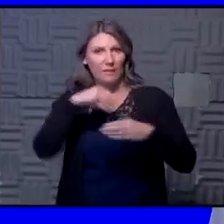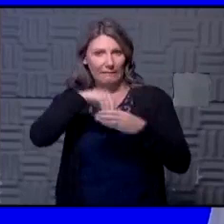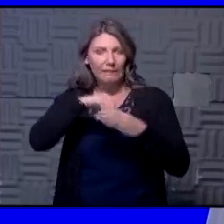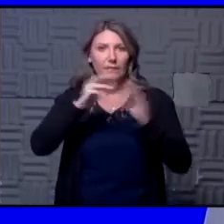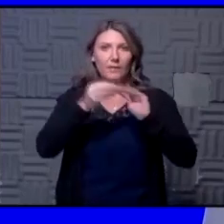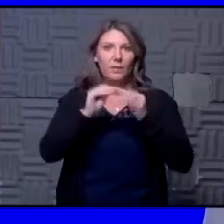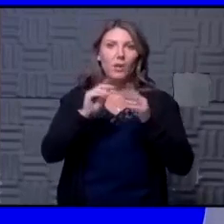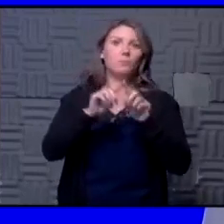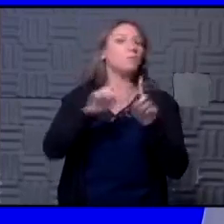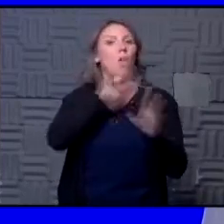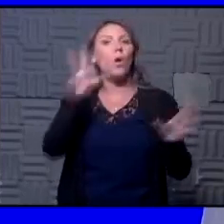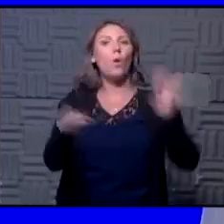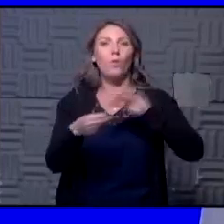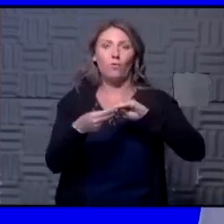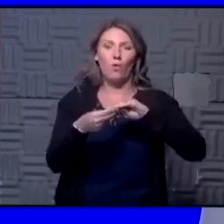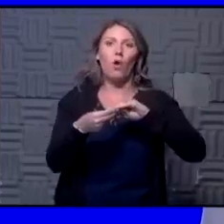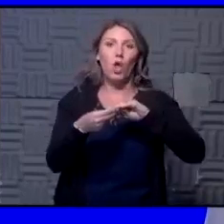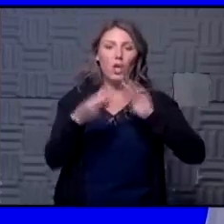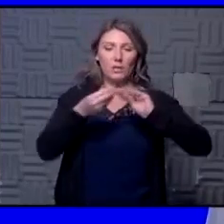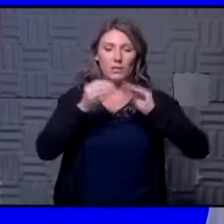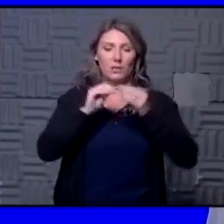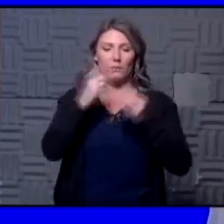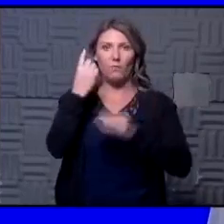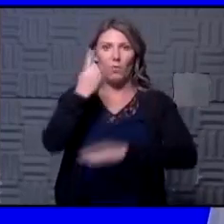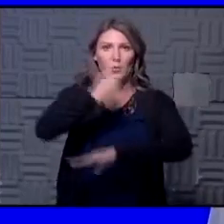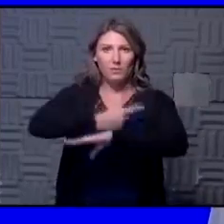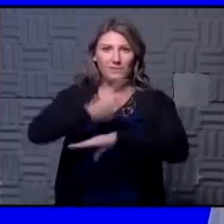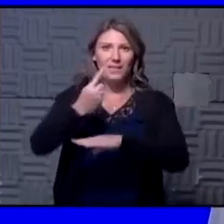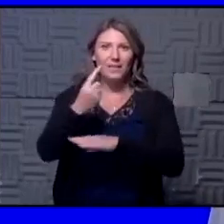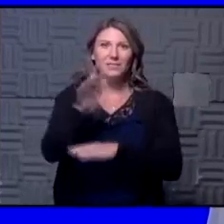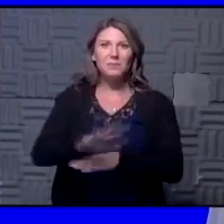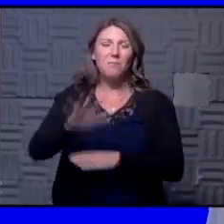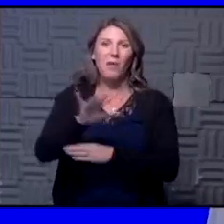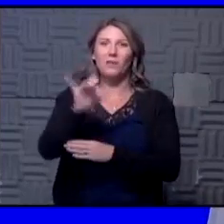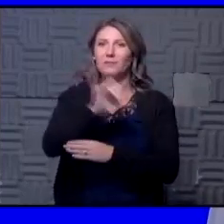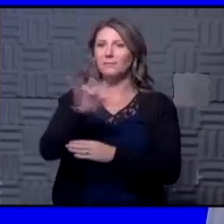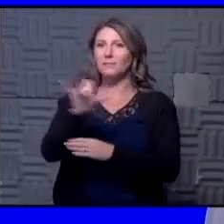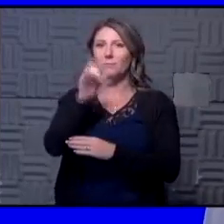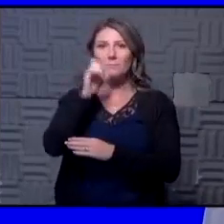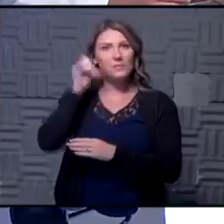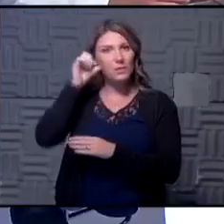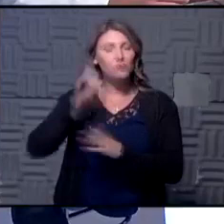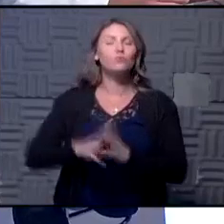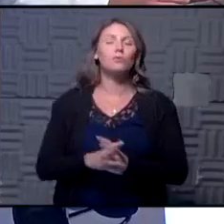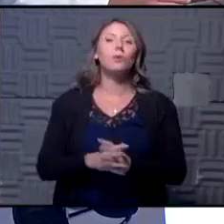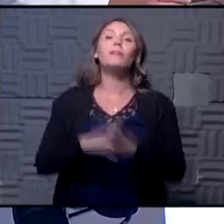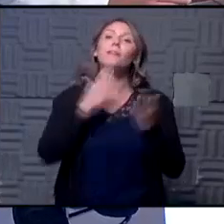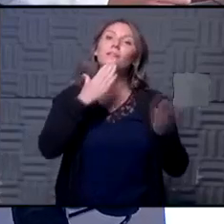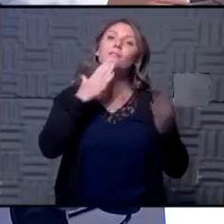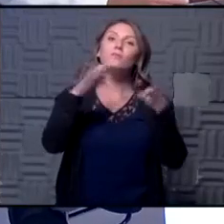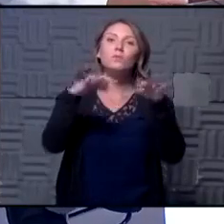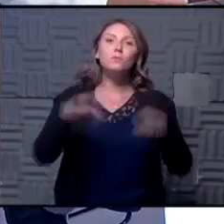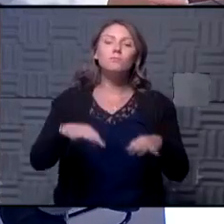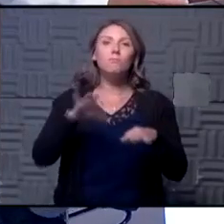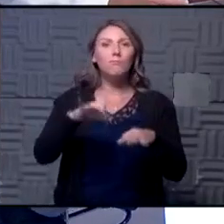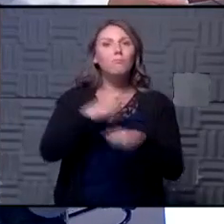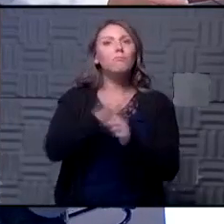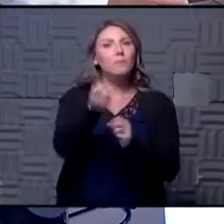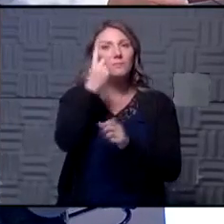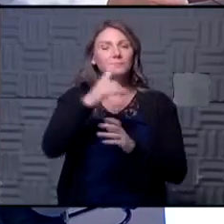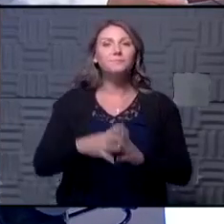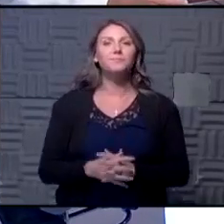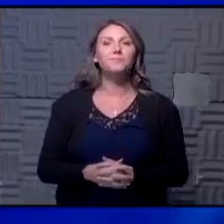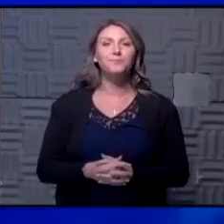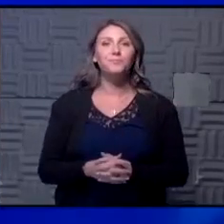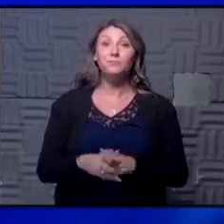it's just the overall number for the day is just about the same as it was yesterday all right well thanks for explaining that that makes that makes a lot of sense